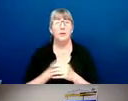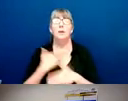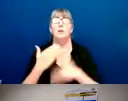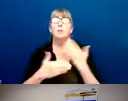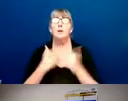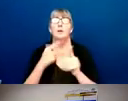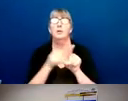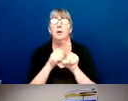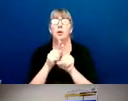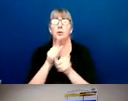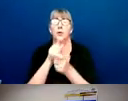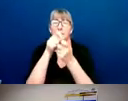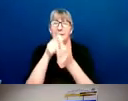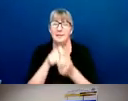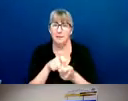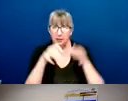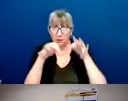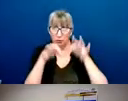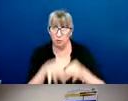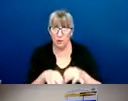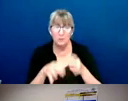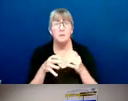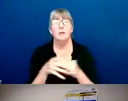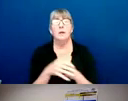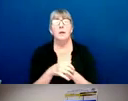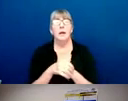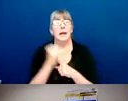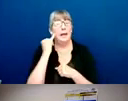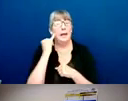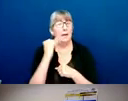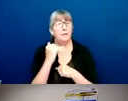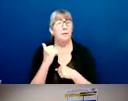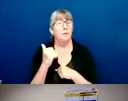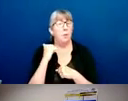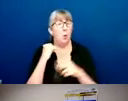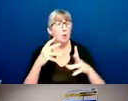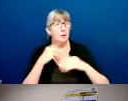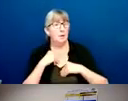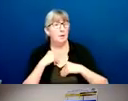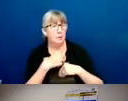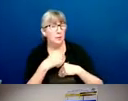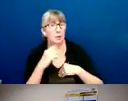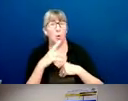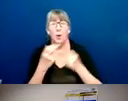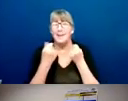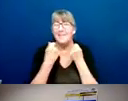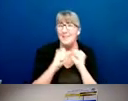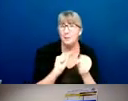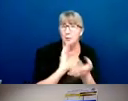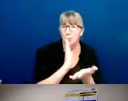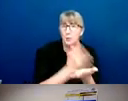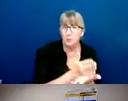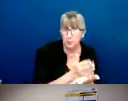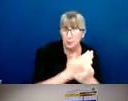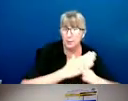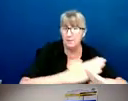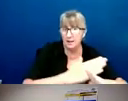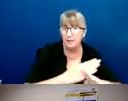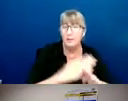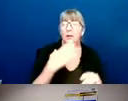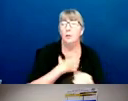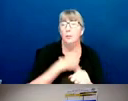specifically address the failure to take a complaint or an attempt to discourage a complaint. Both of these are misconduct.